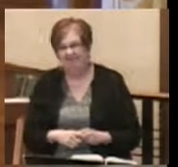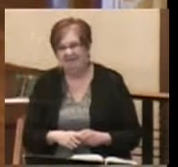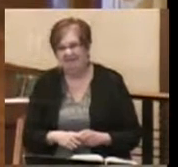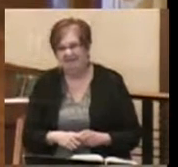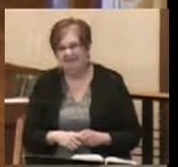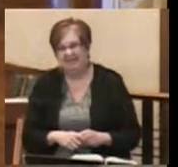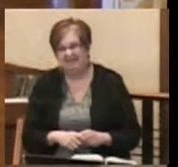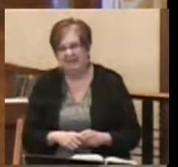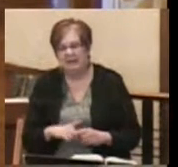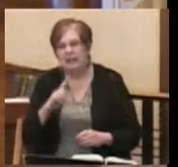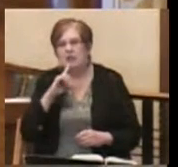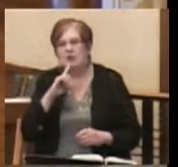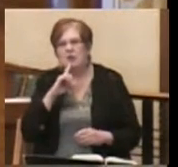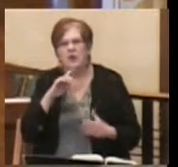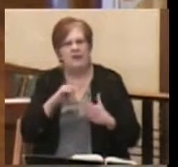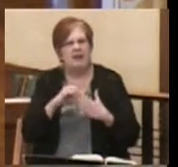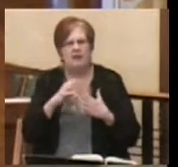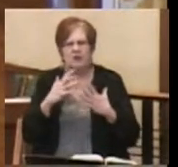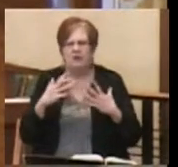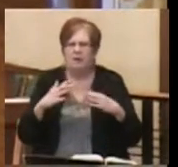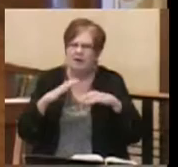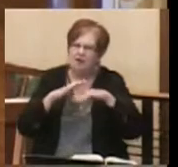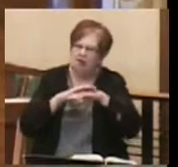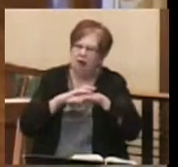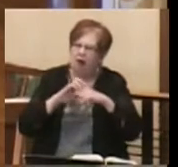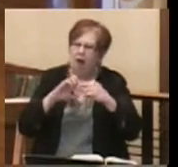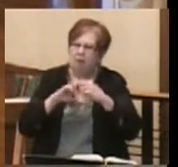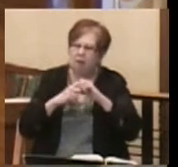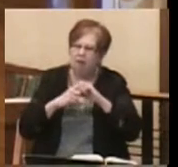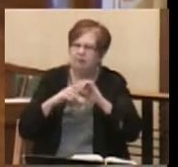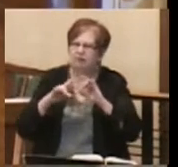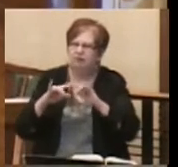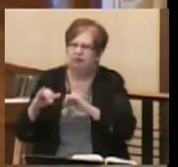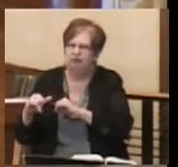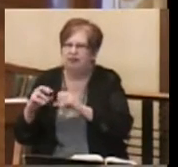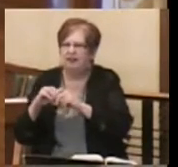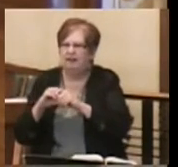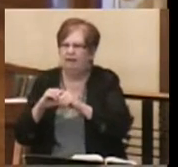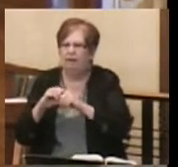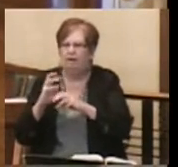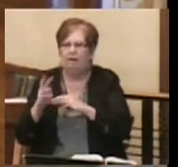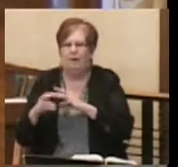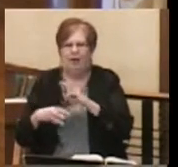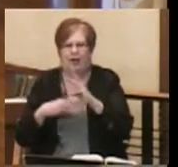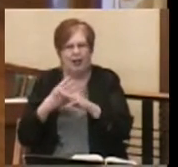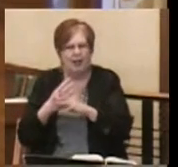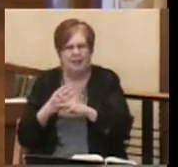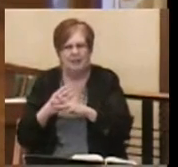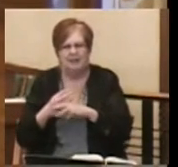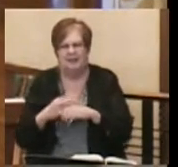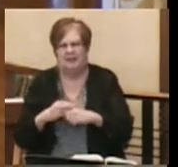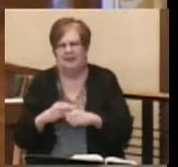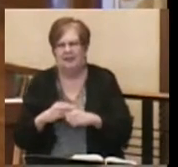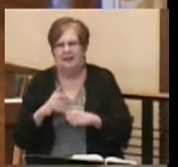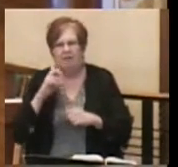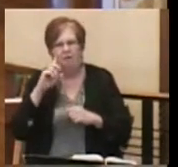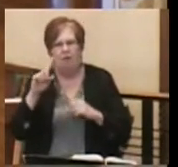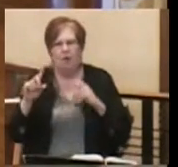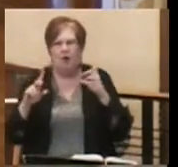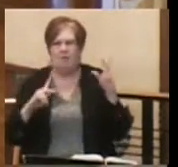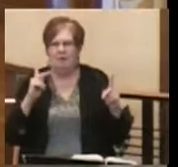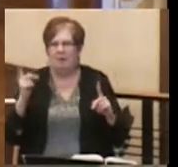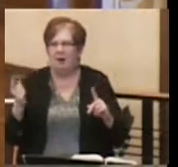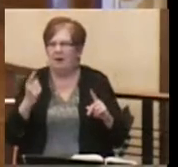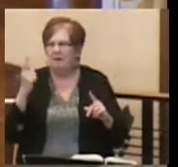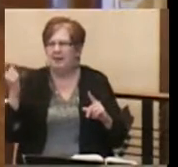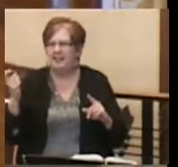It is true that there is so much darkness in the world. There is darkness even for people only